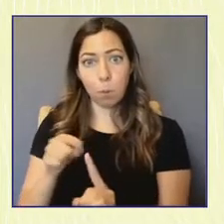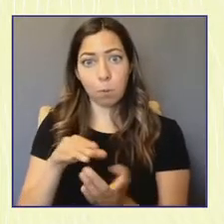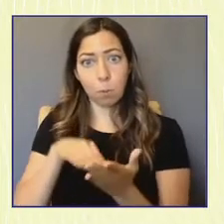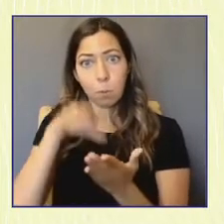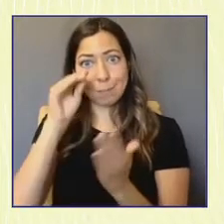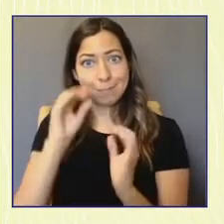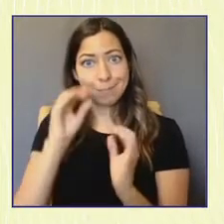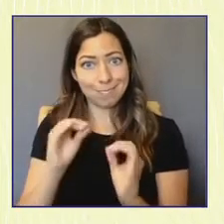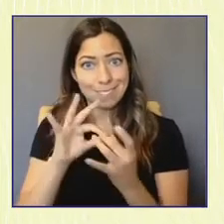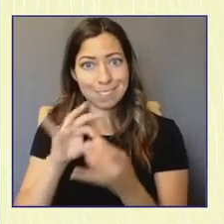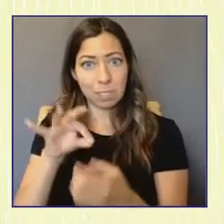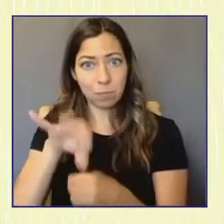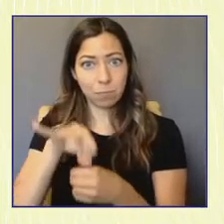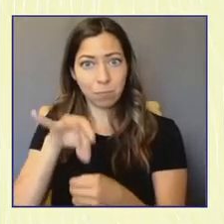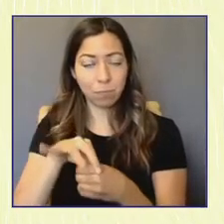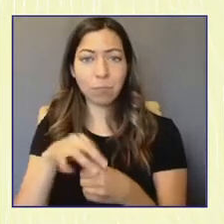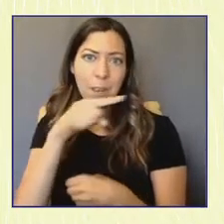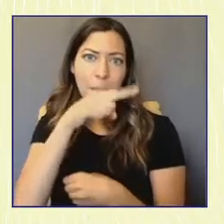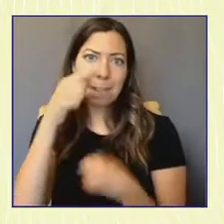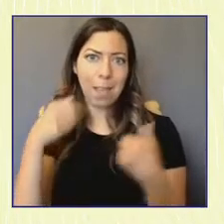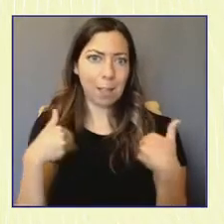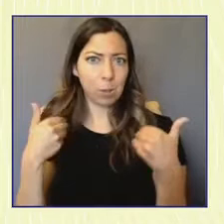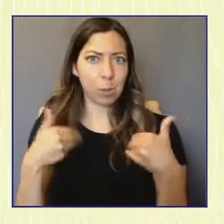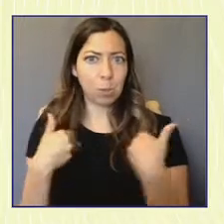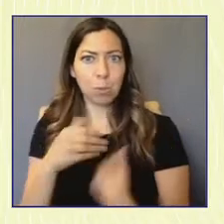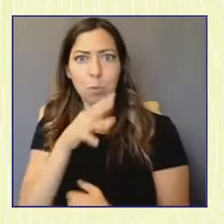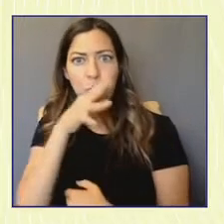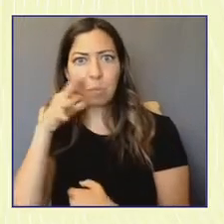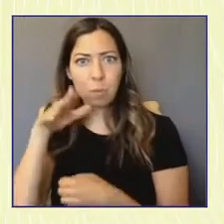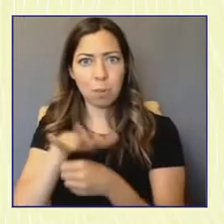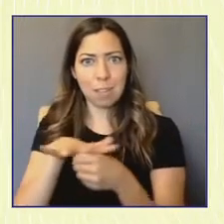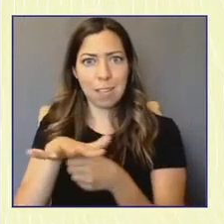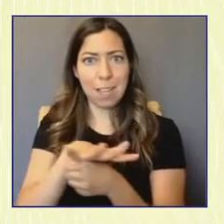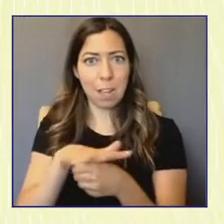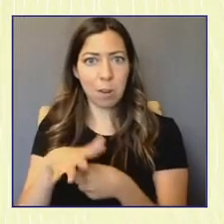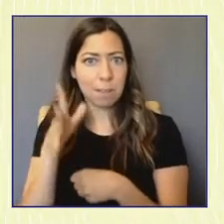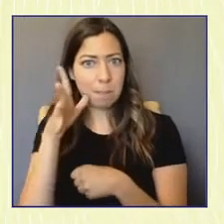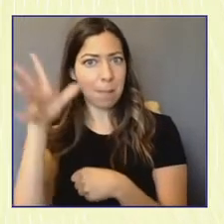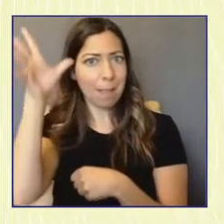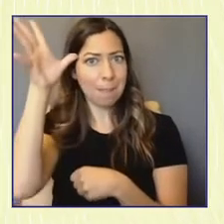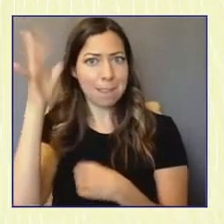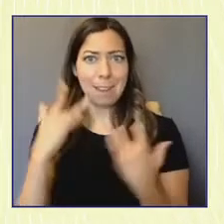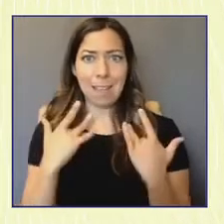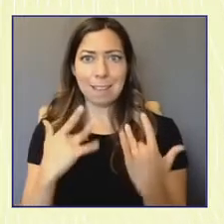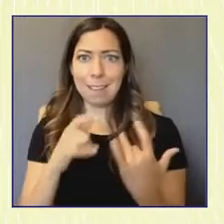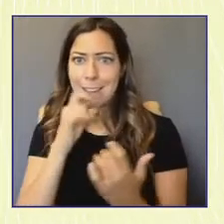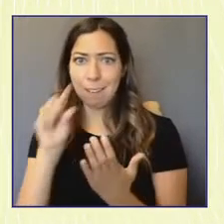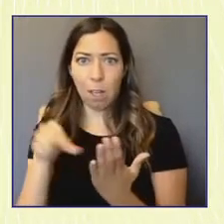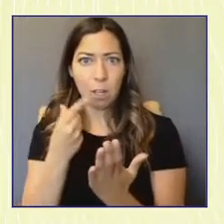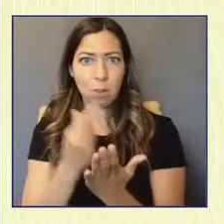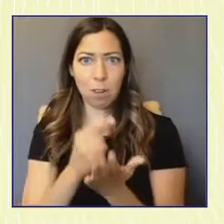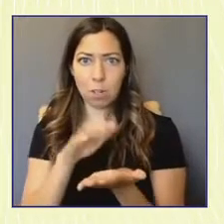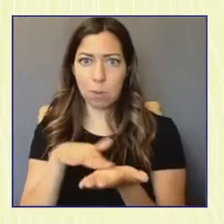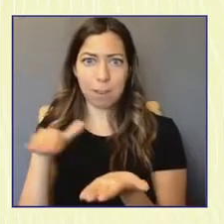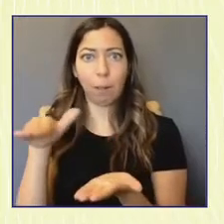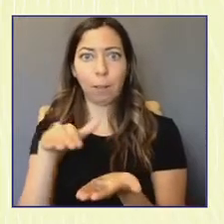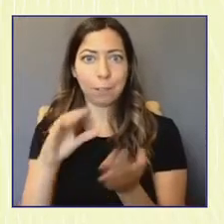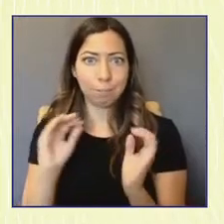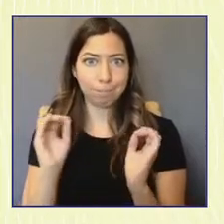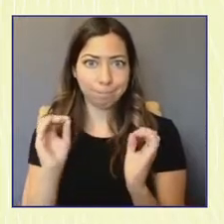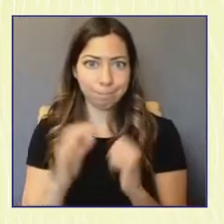in rural areas. And they're more likely to have a parent that does not have a college degree. Next slide, please.